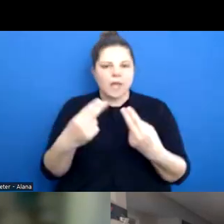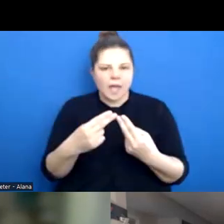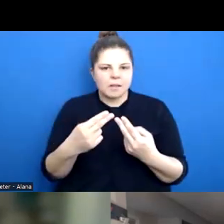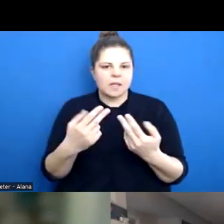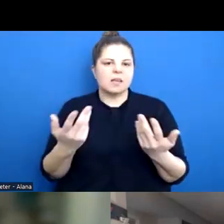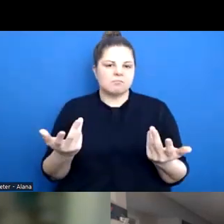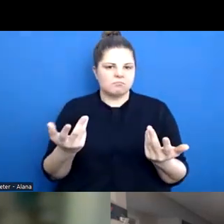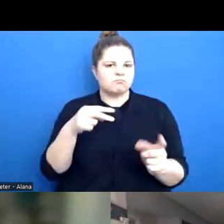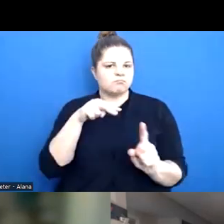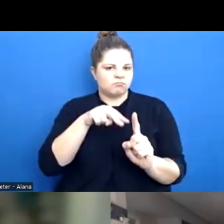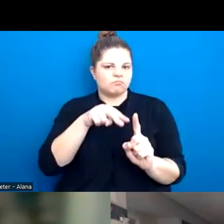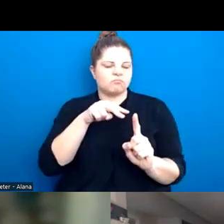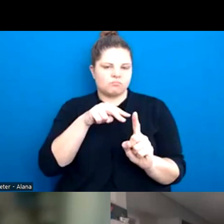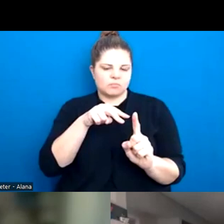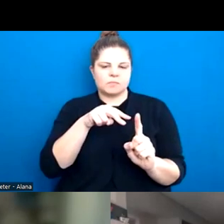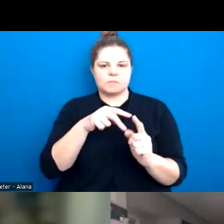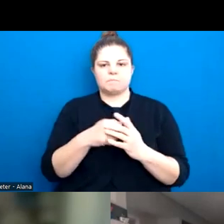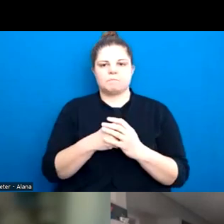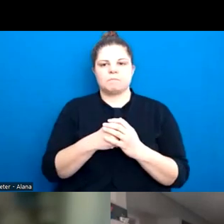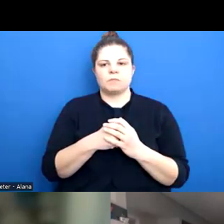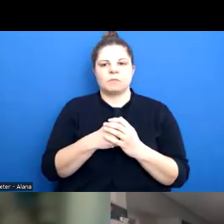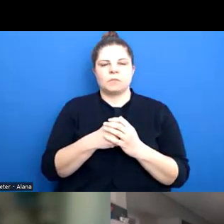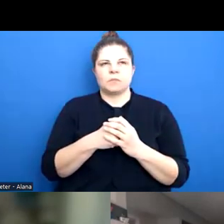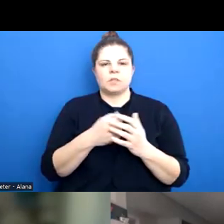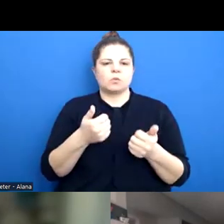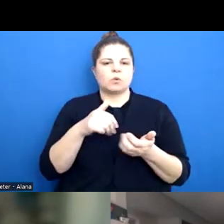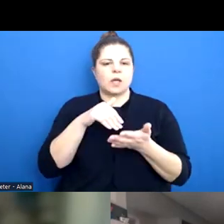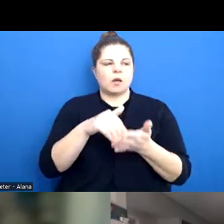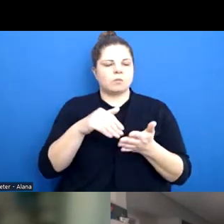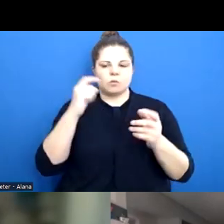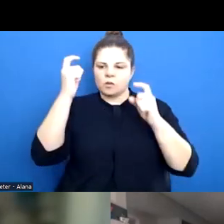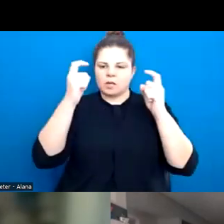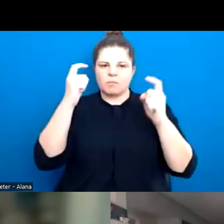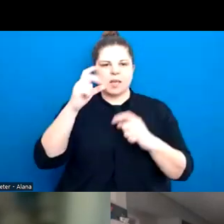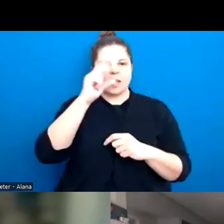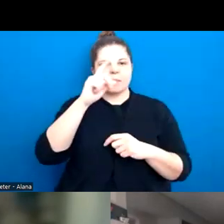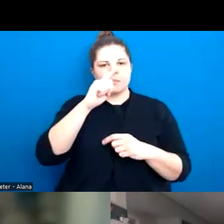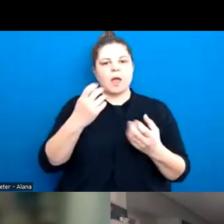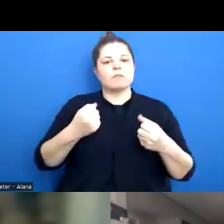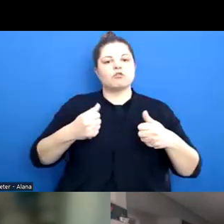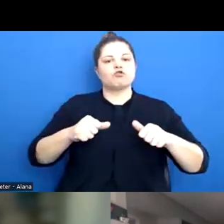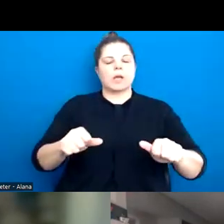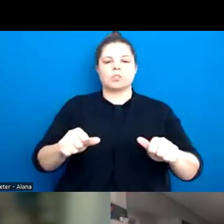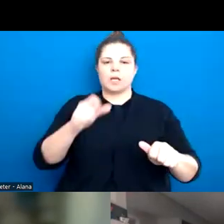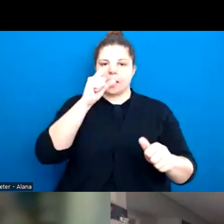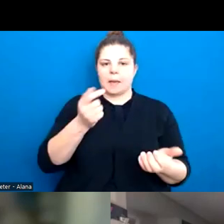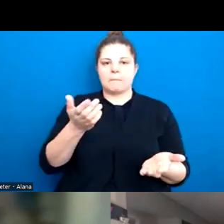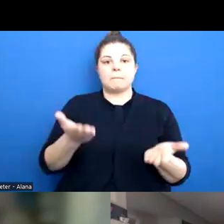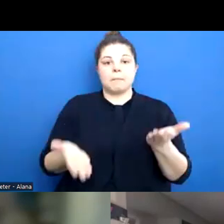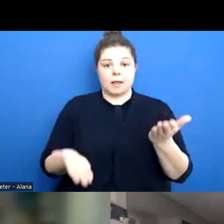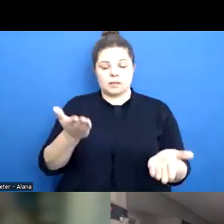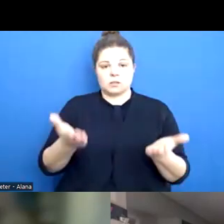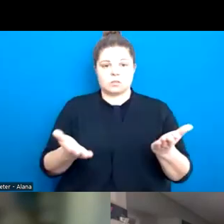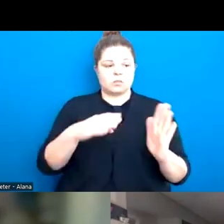teaching, help seeking strategies to young people. And kind of, um, um, balance between setting